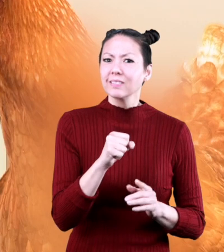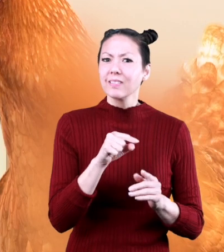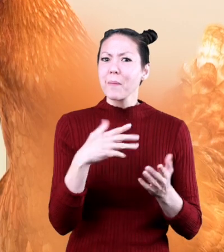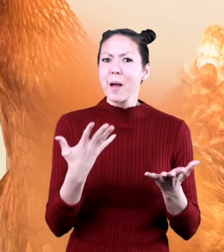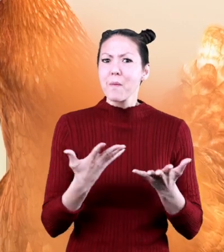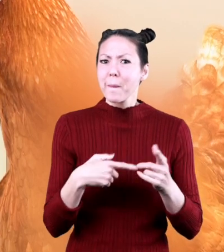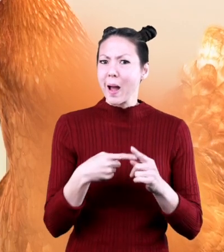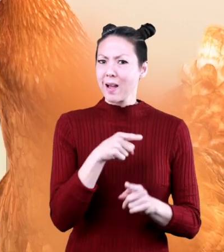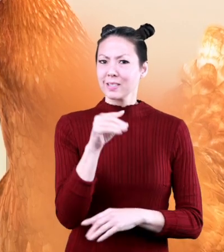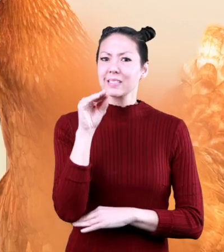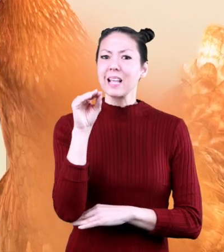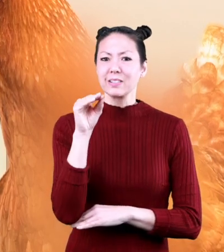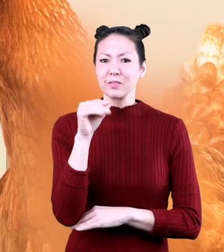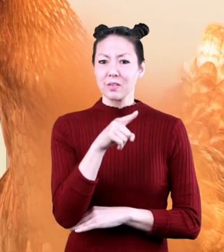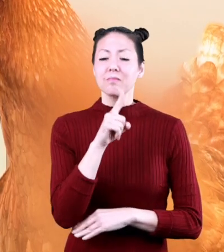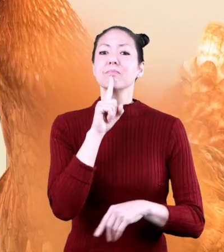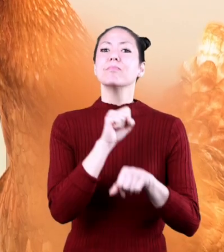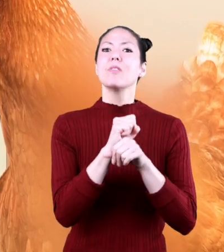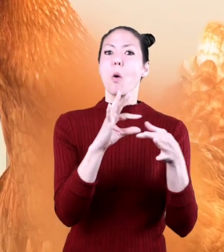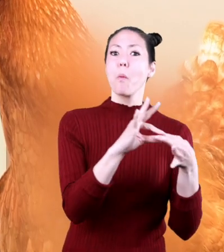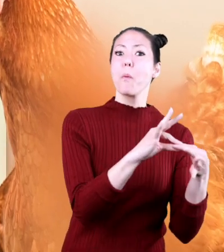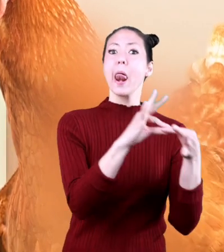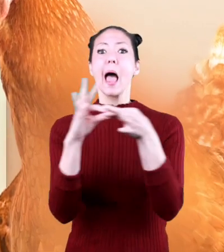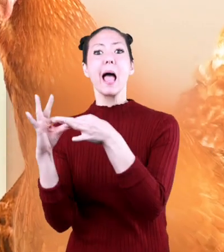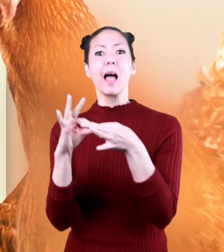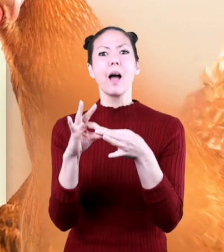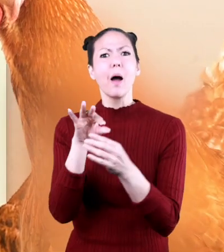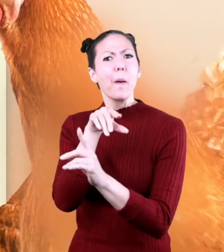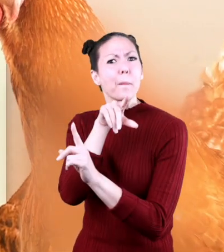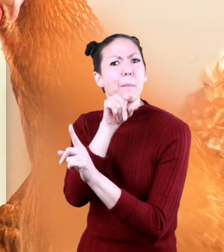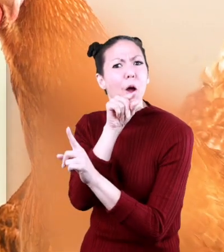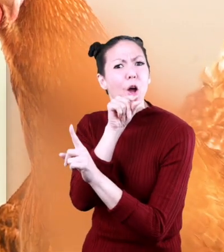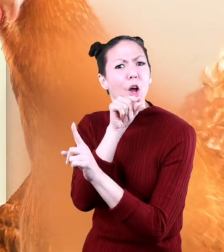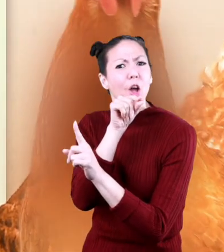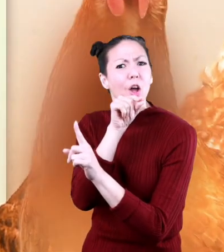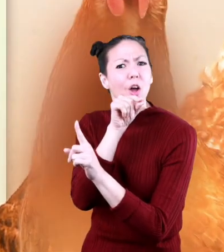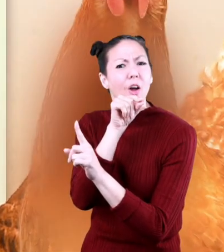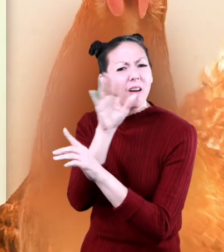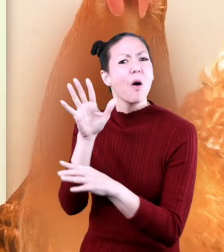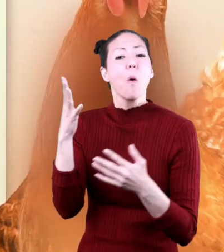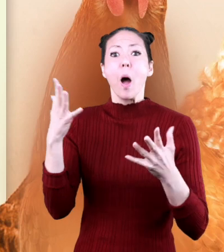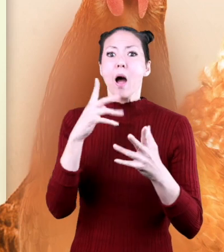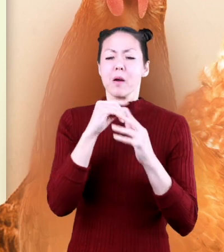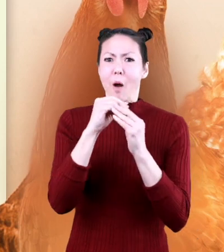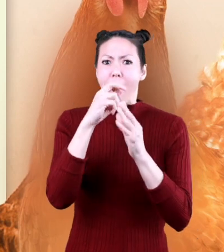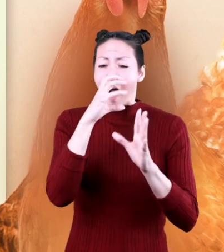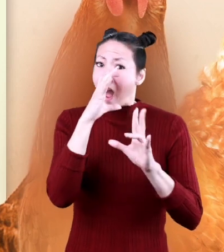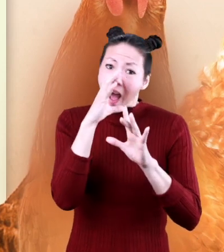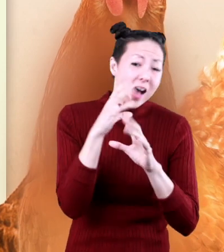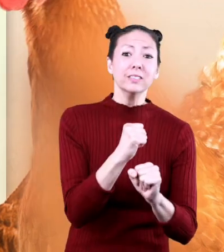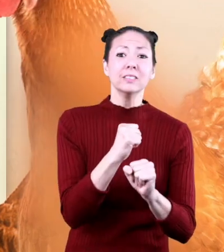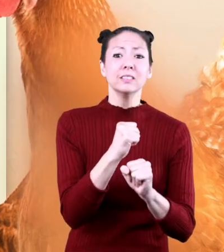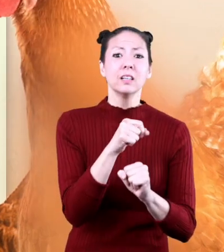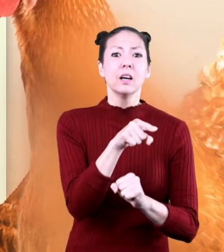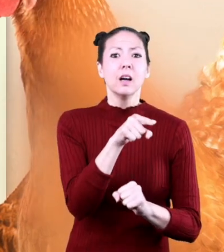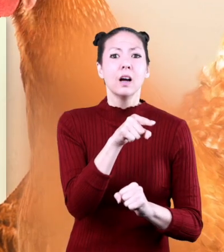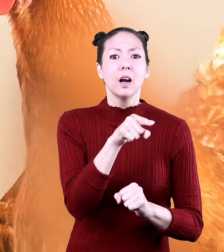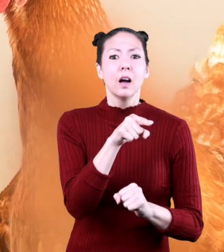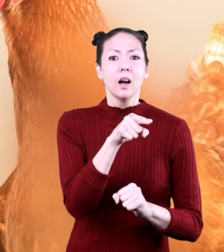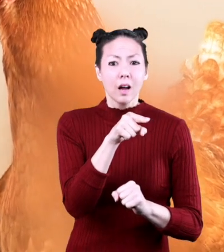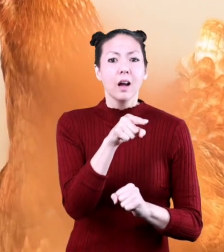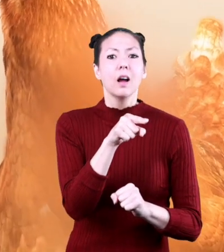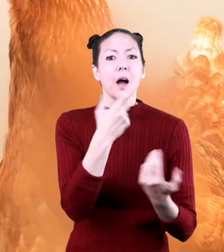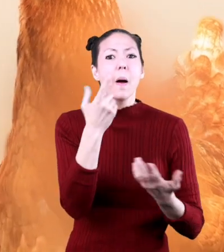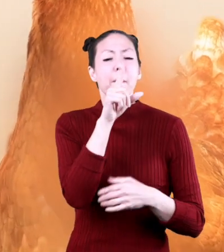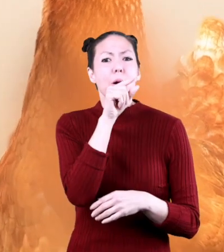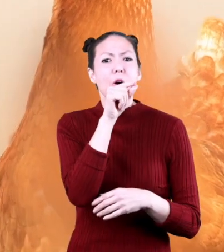another interesting fact some dinosaurs are actually related to birds and what's even more interesting is